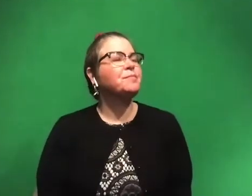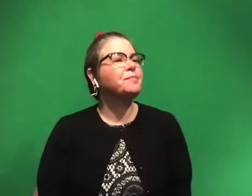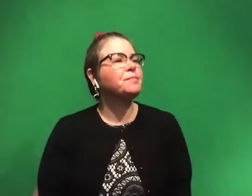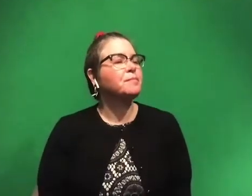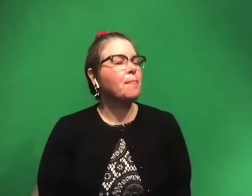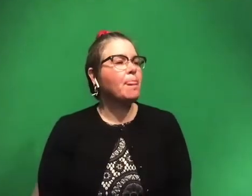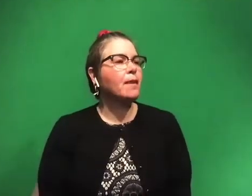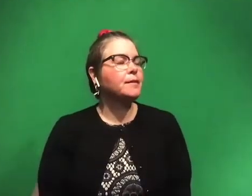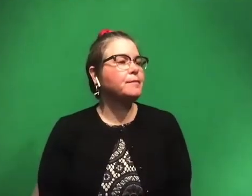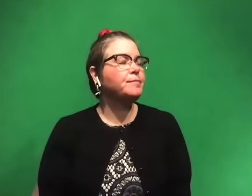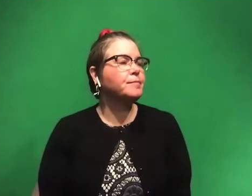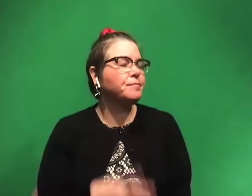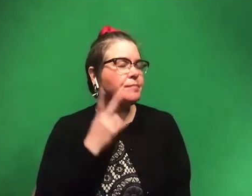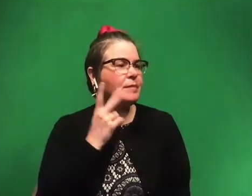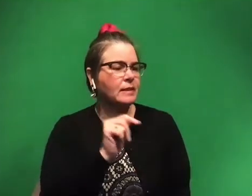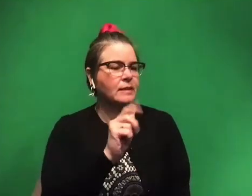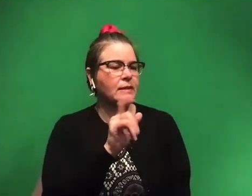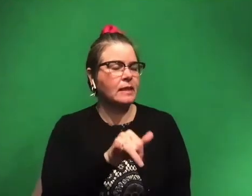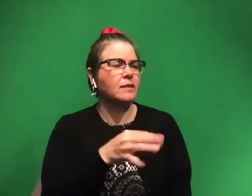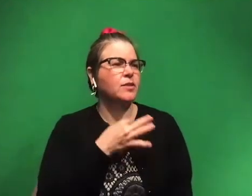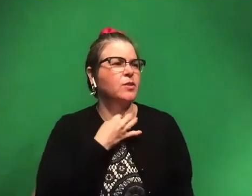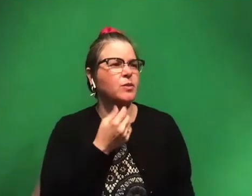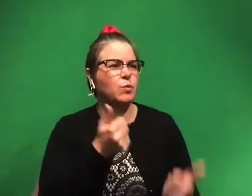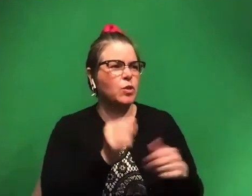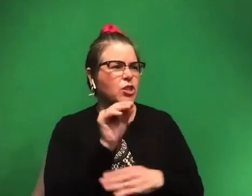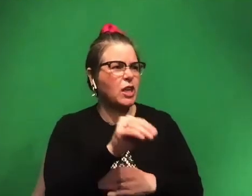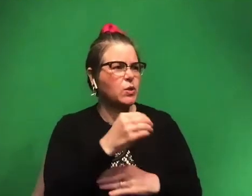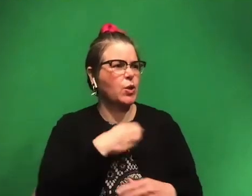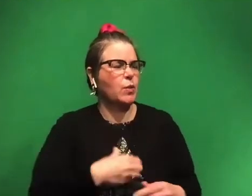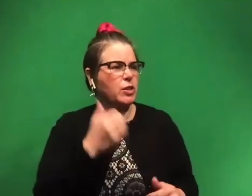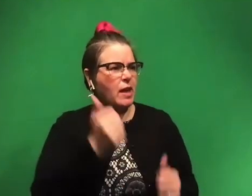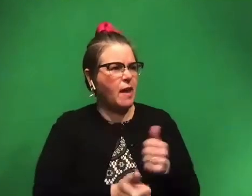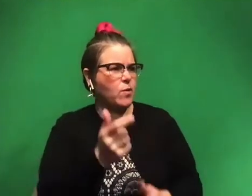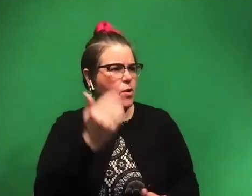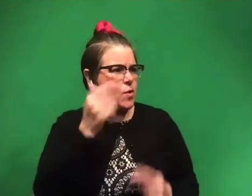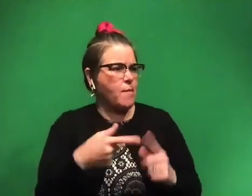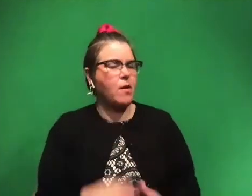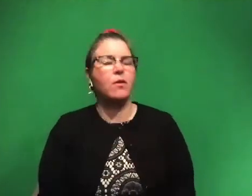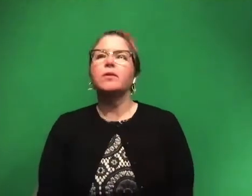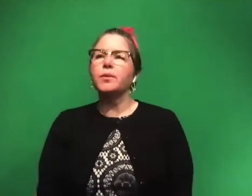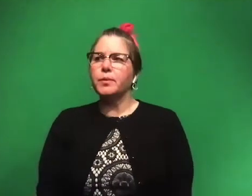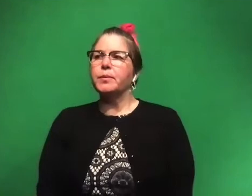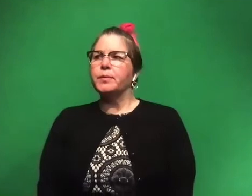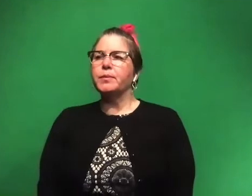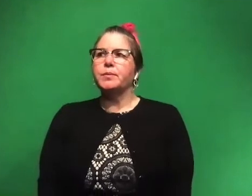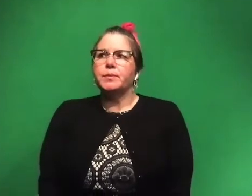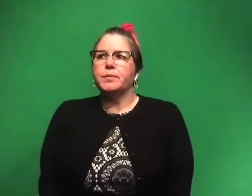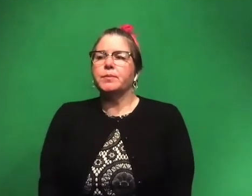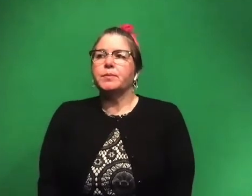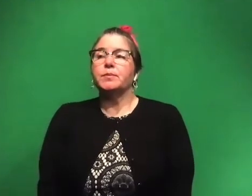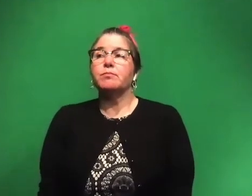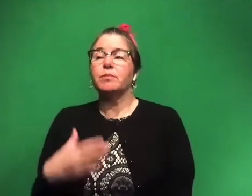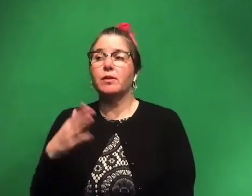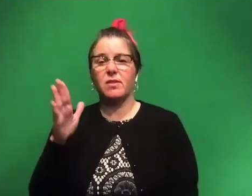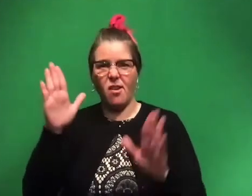Um, let's see. Teddy wants to know what dinosaurs you wish everybody knew about? Ooh, Ooh, that's a really